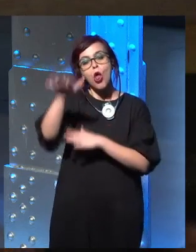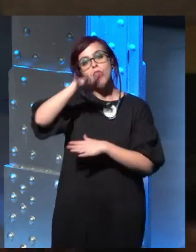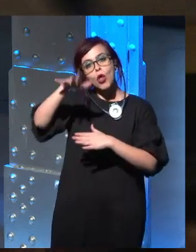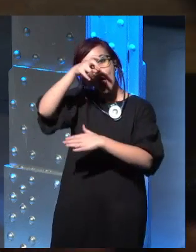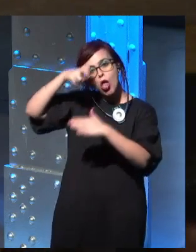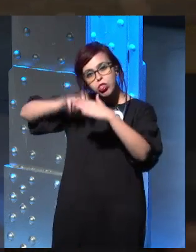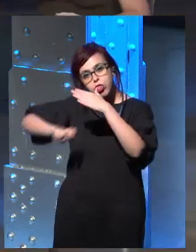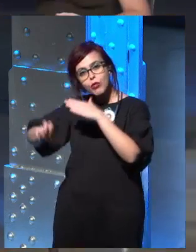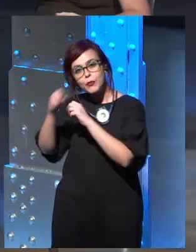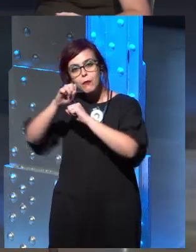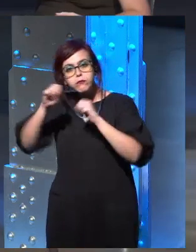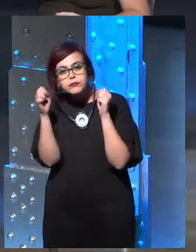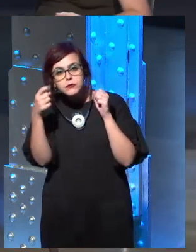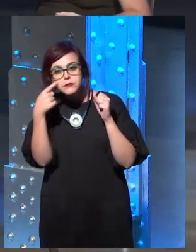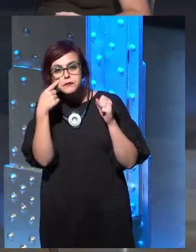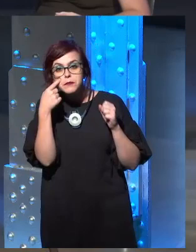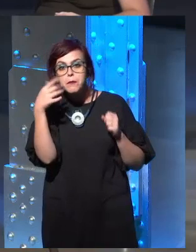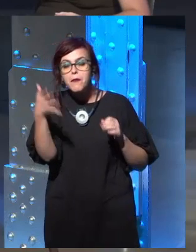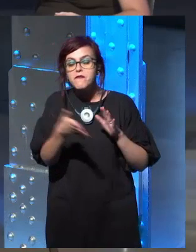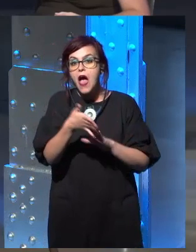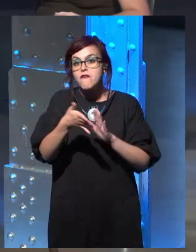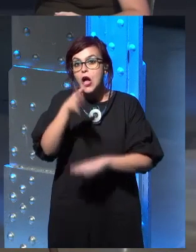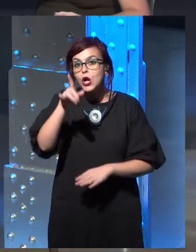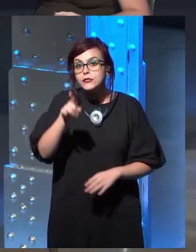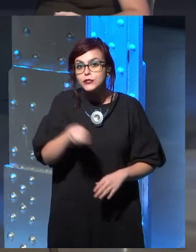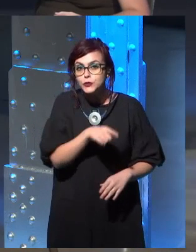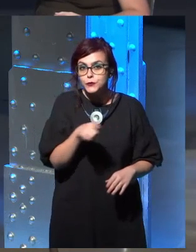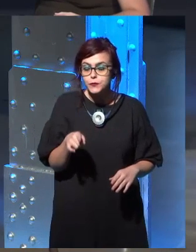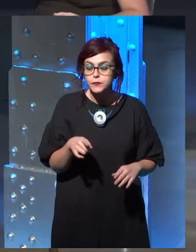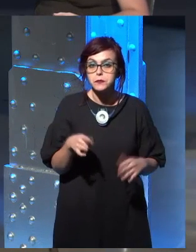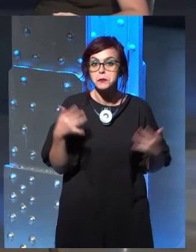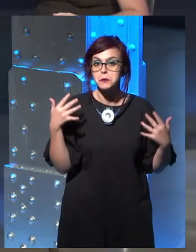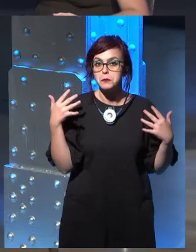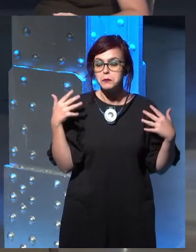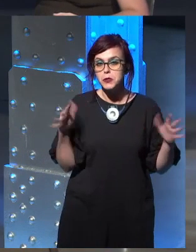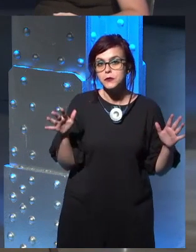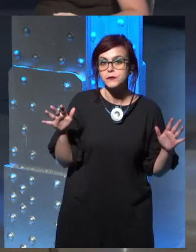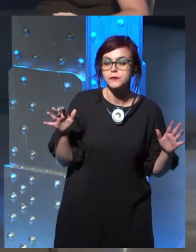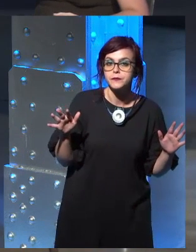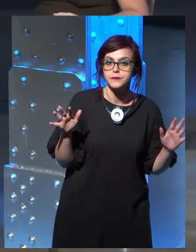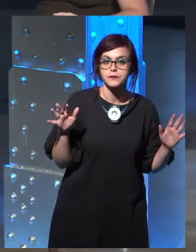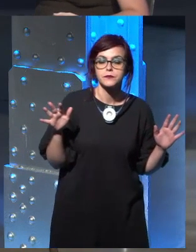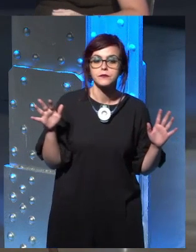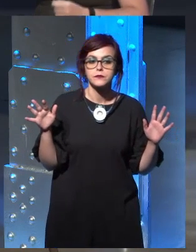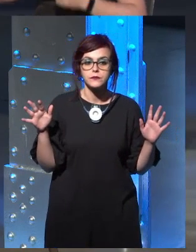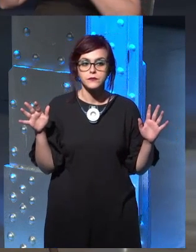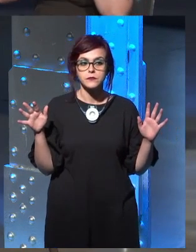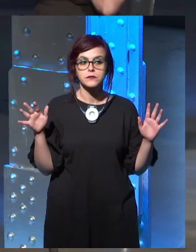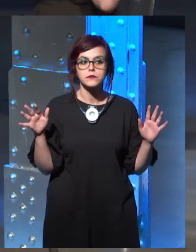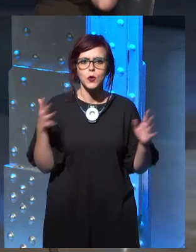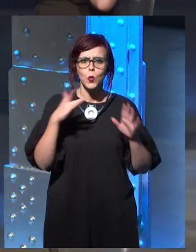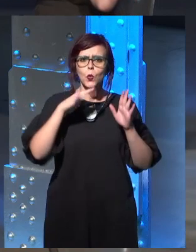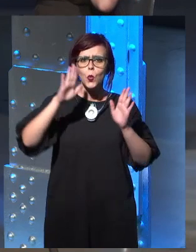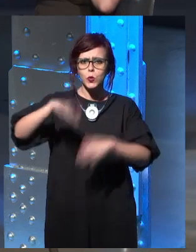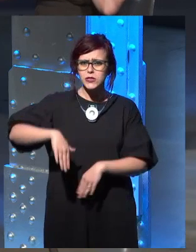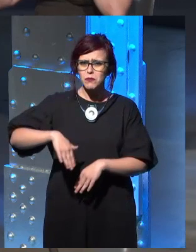drinking water in the summer? What do you think about that? That last one I'm not familiar with at all, but there have been theories about